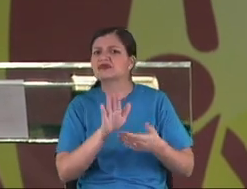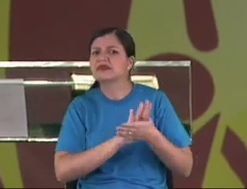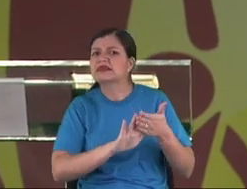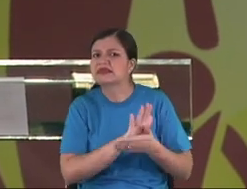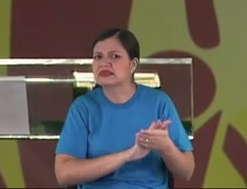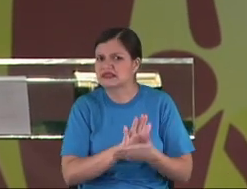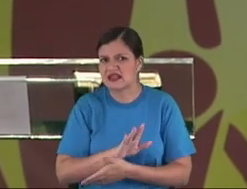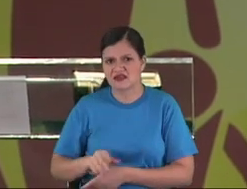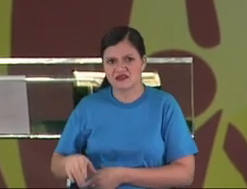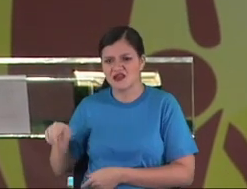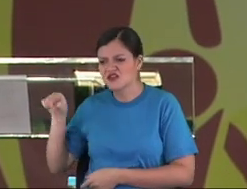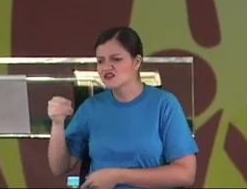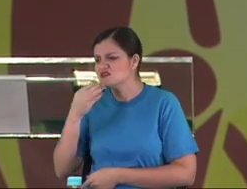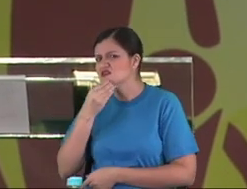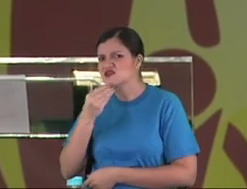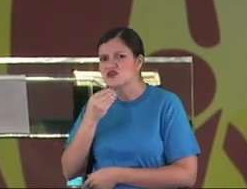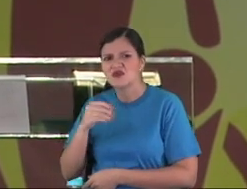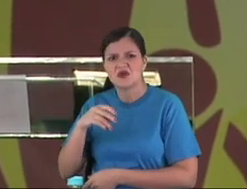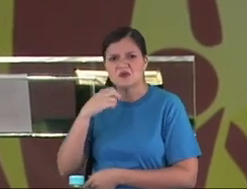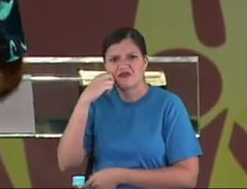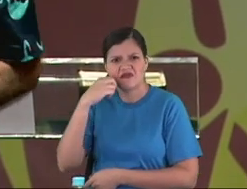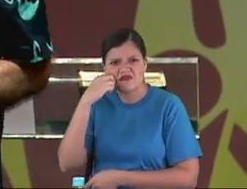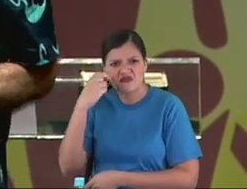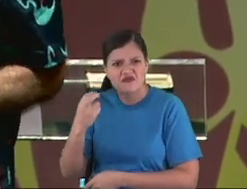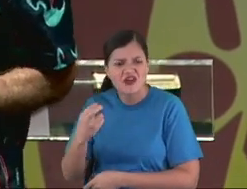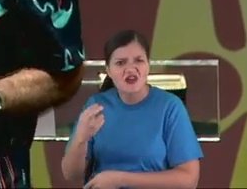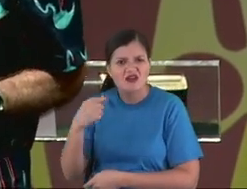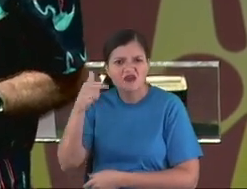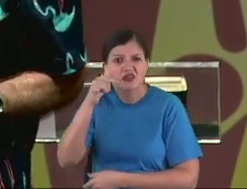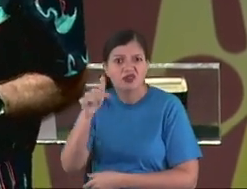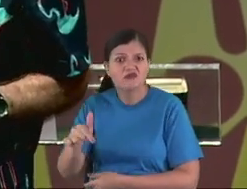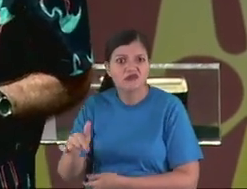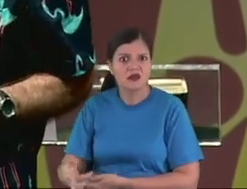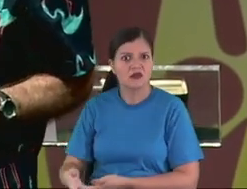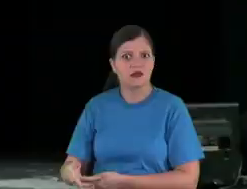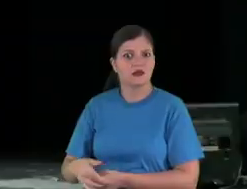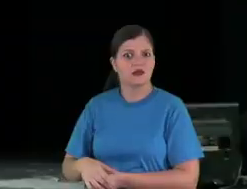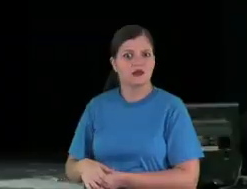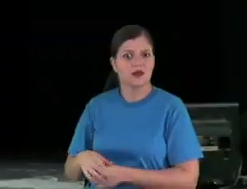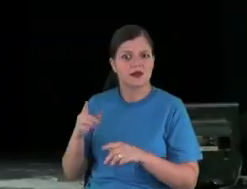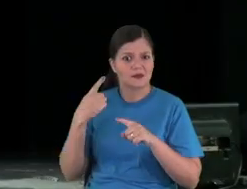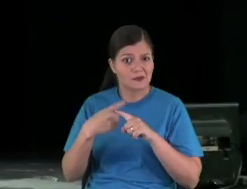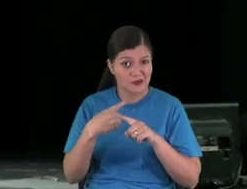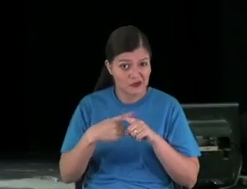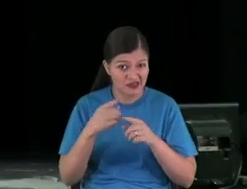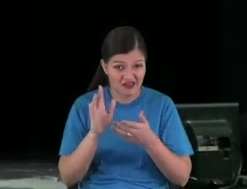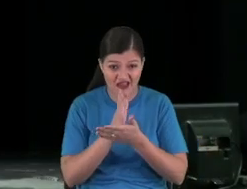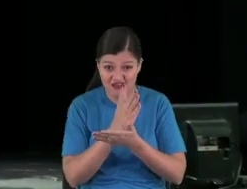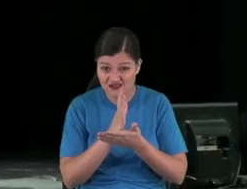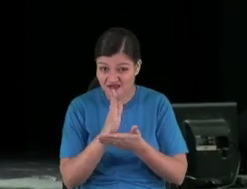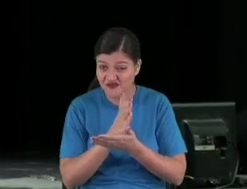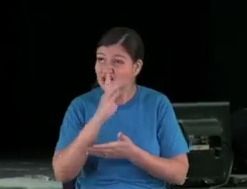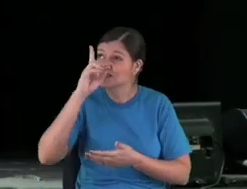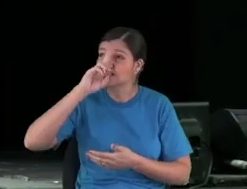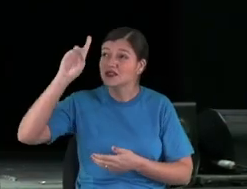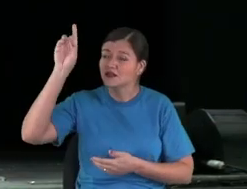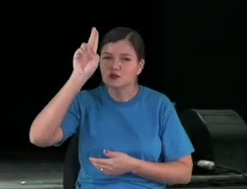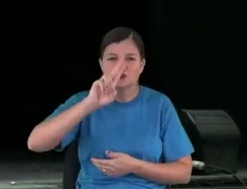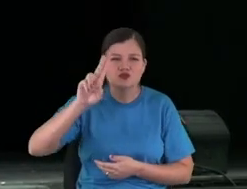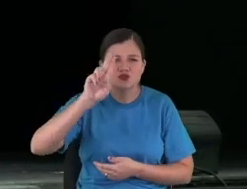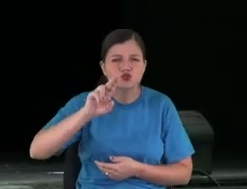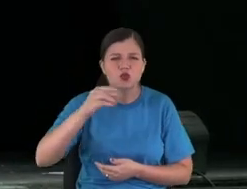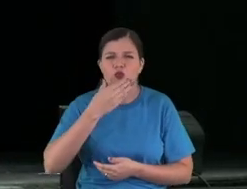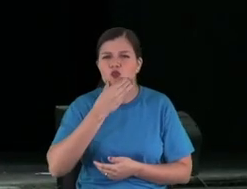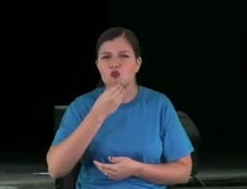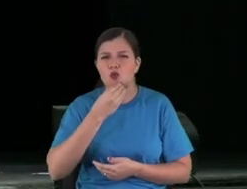And because they need to pay you for 18 years without help you. Because sometimes God send you some